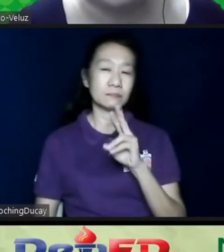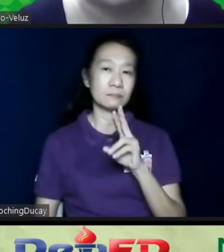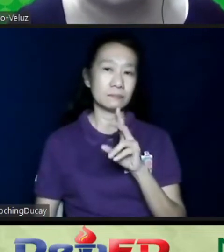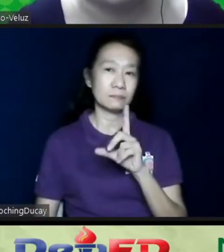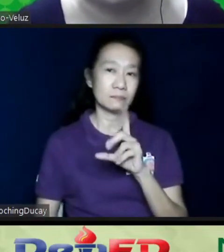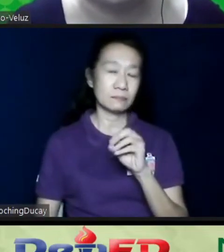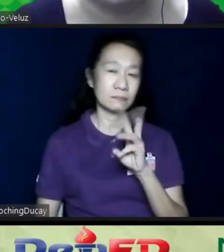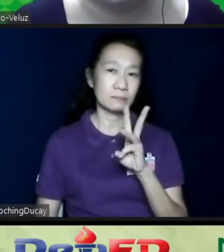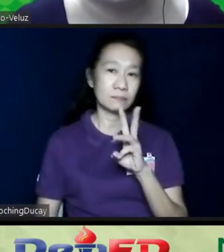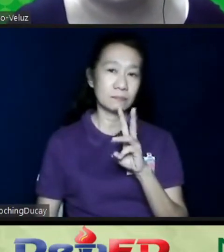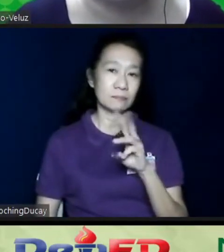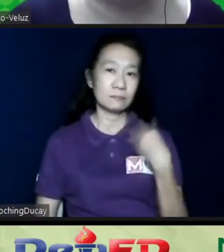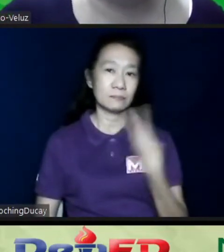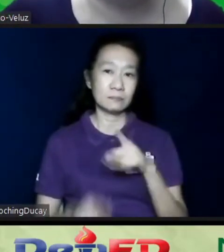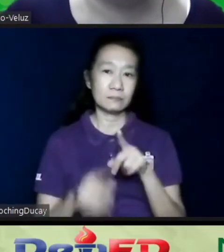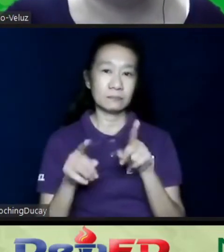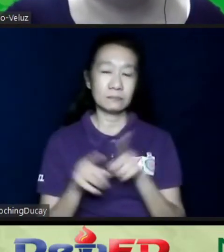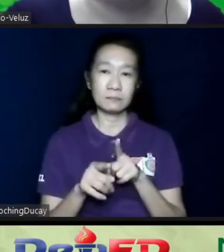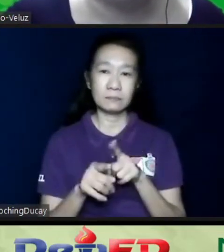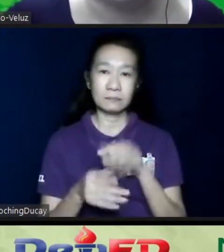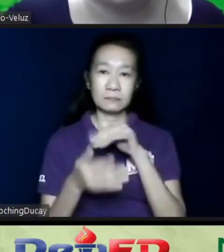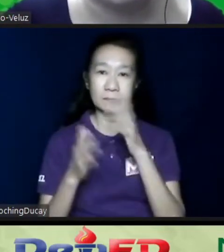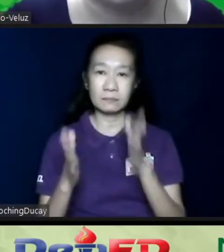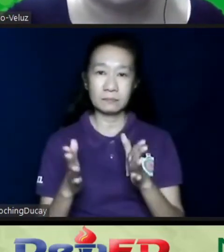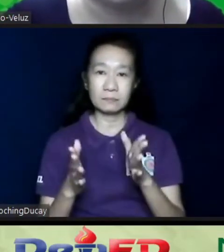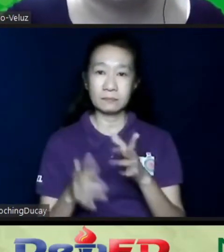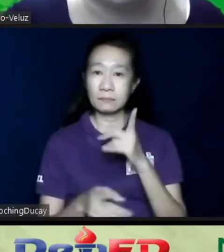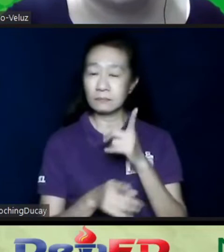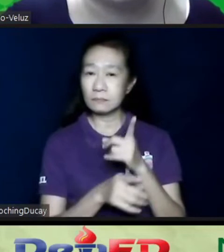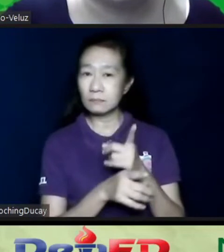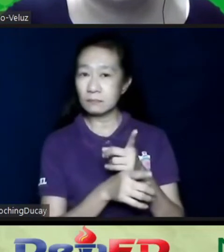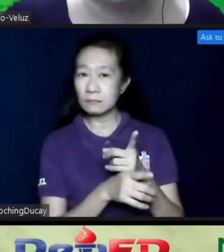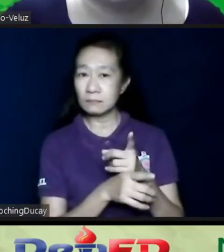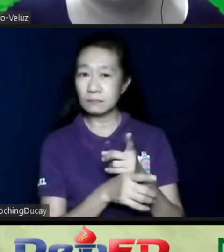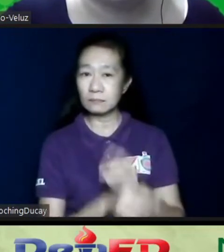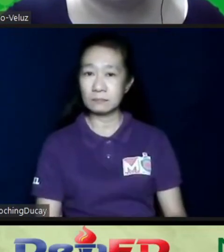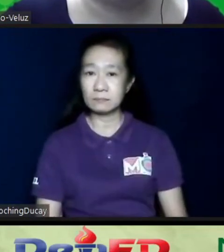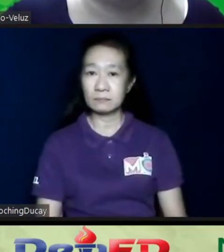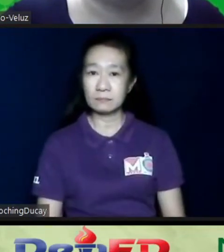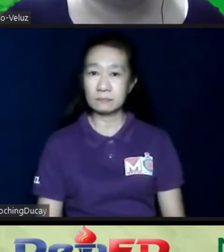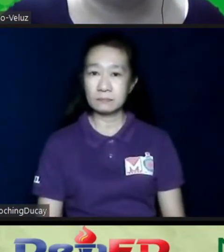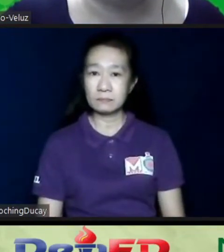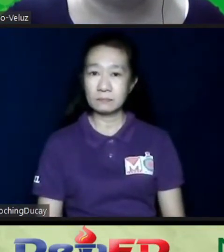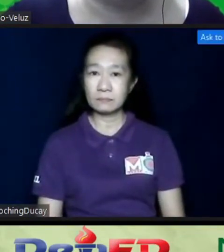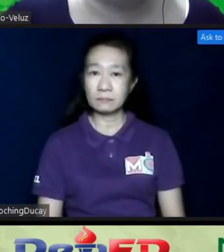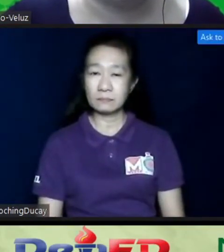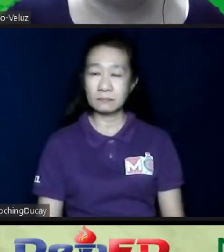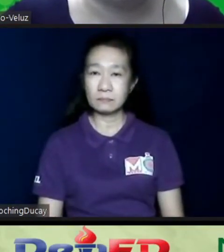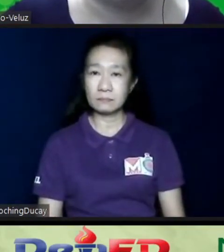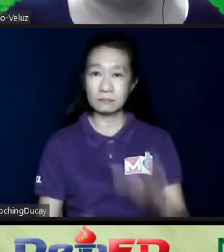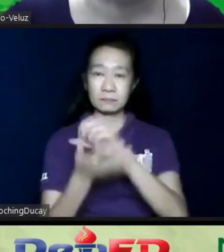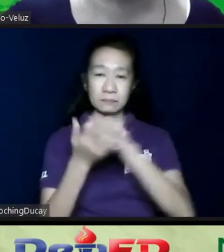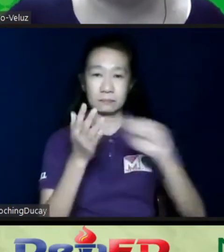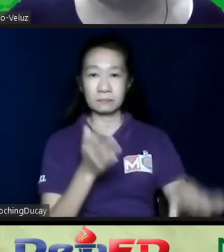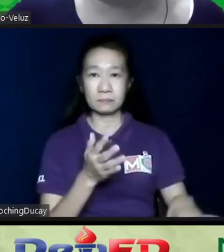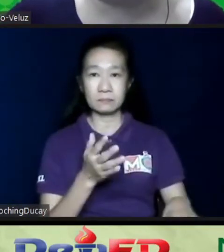Also, we have some students who were actually terminated from